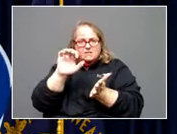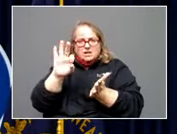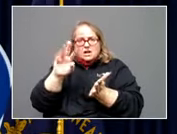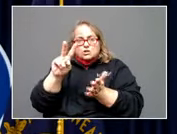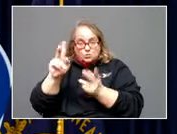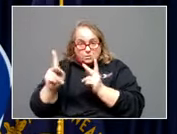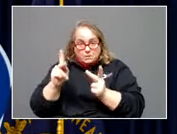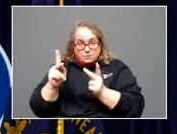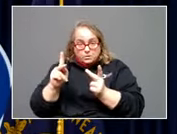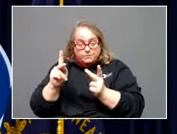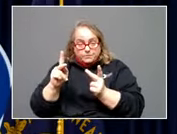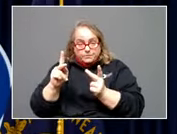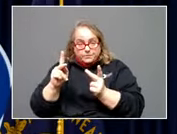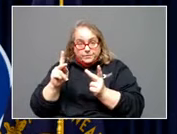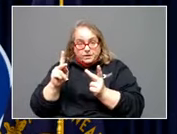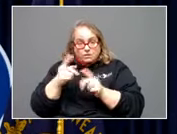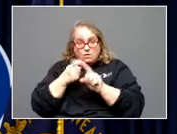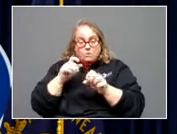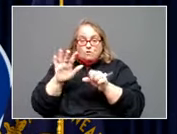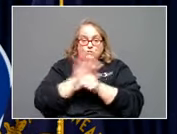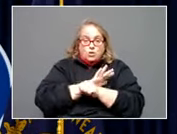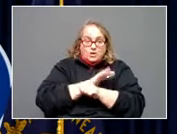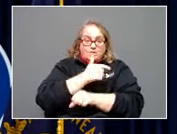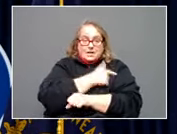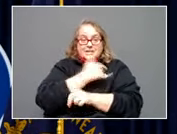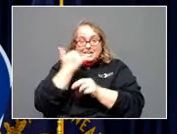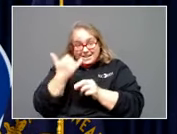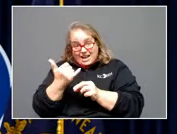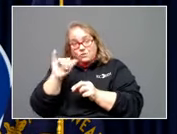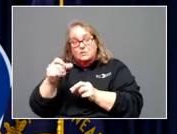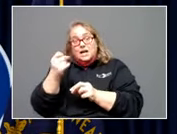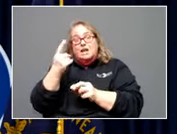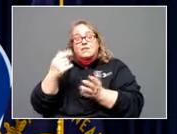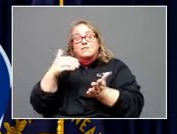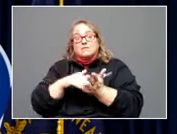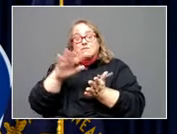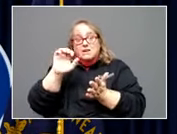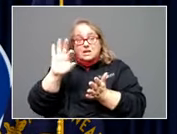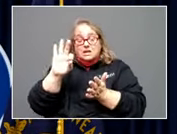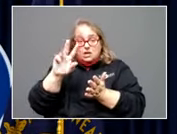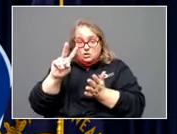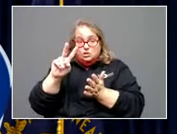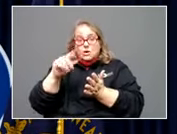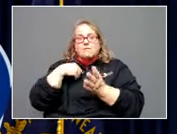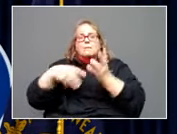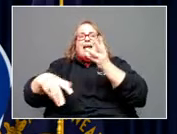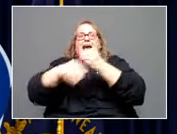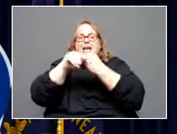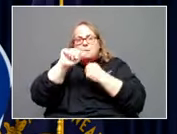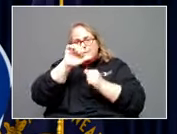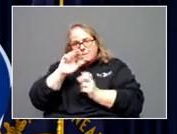from the fully vaccinated. Now, those 11,592 have been added into the numbers